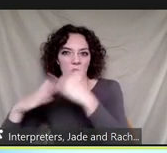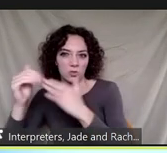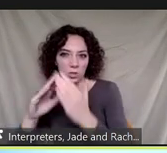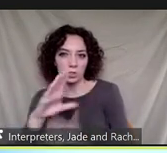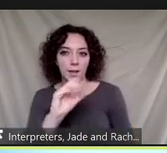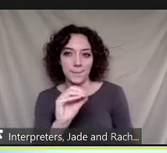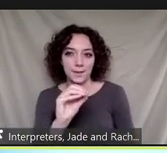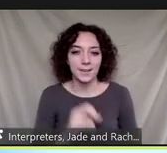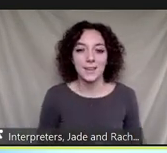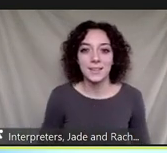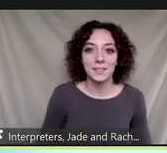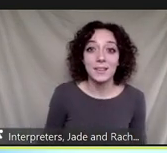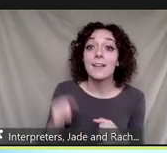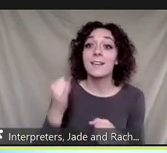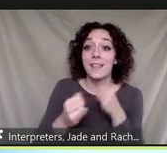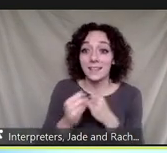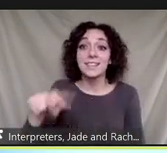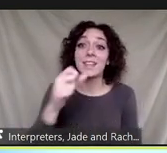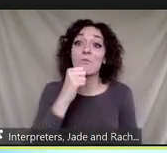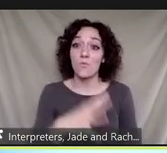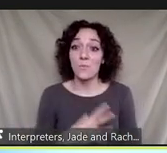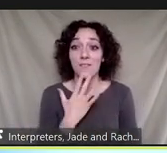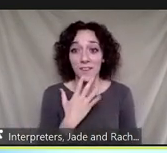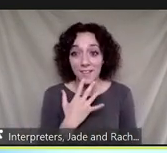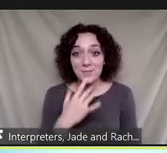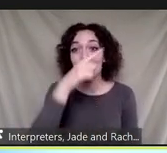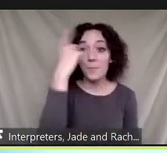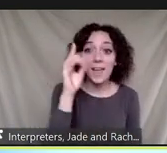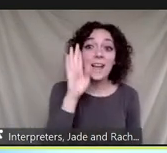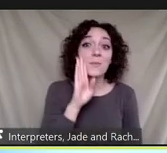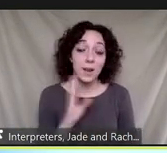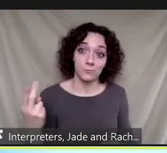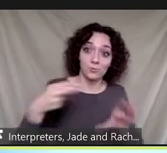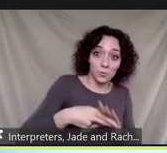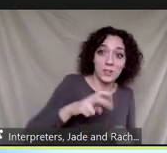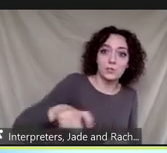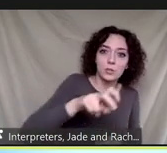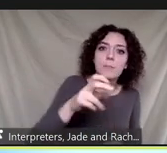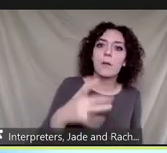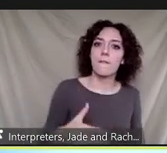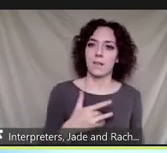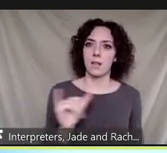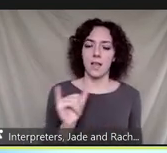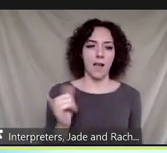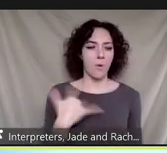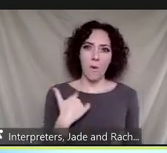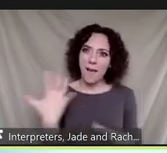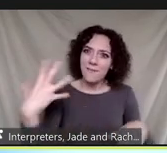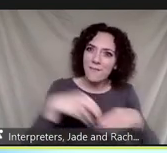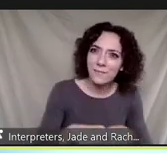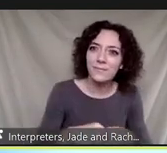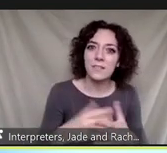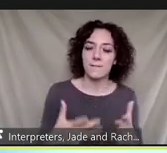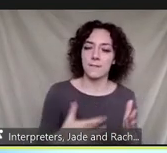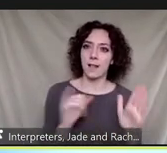lastly women of color that joined me on these trips gain a sense of belonging and identify more